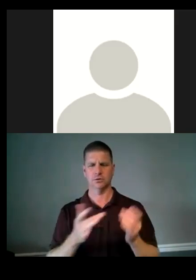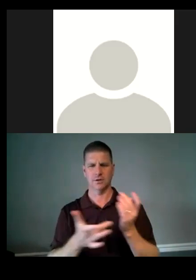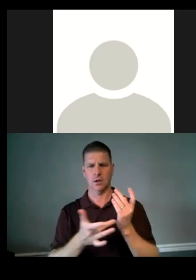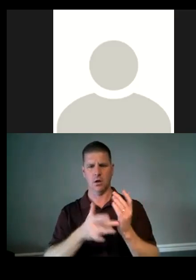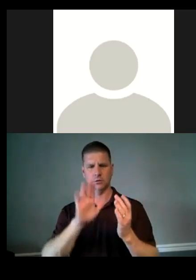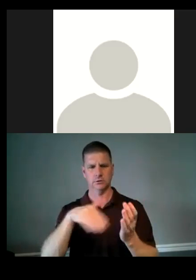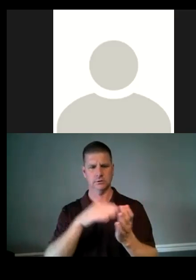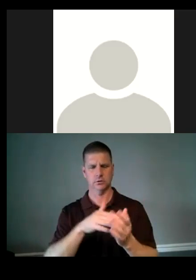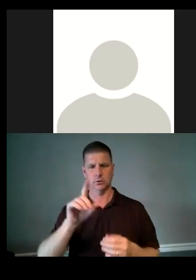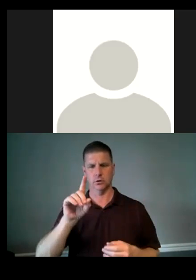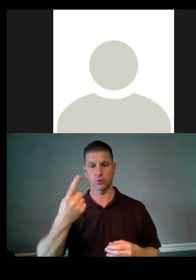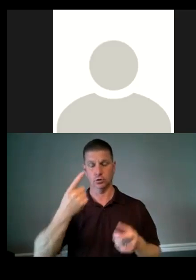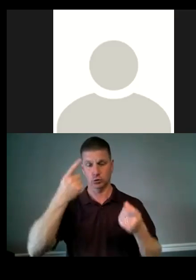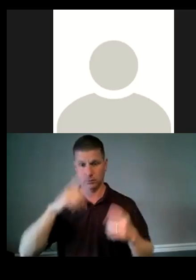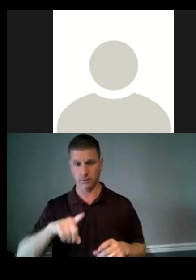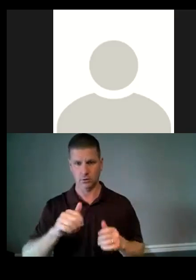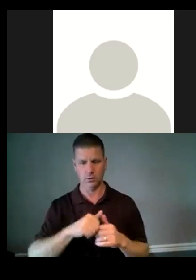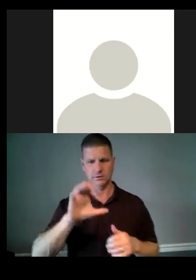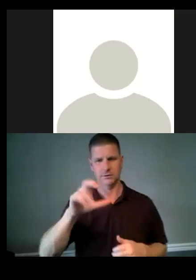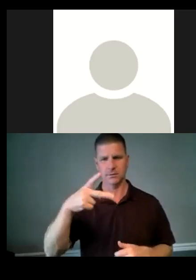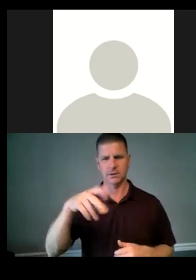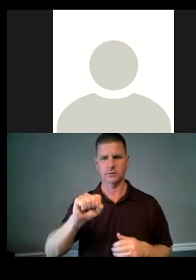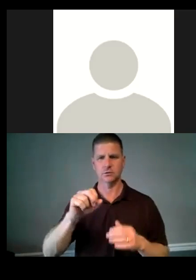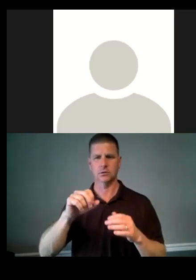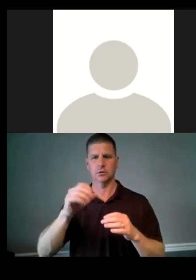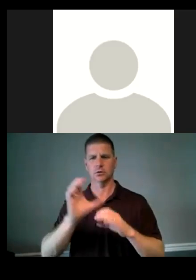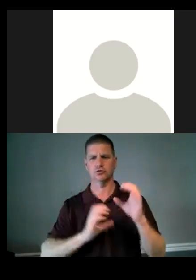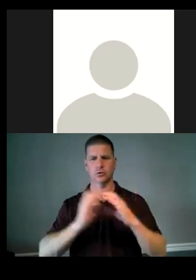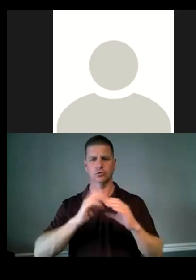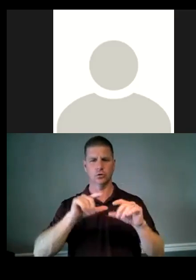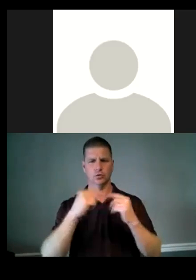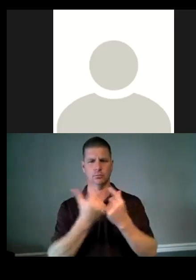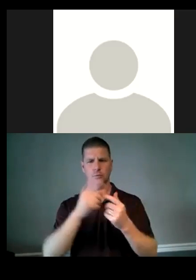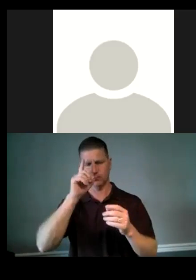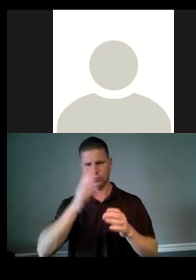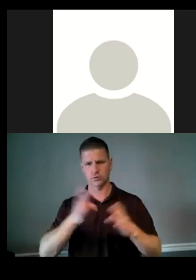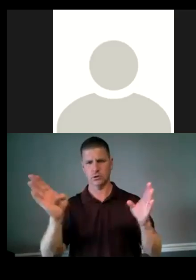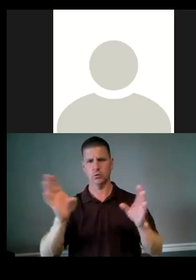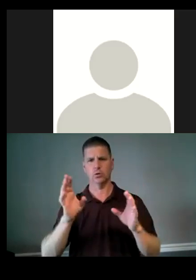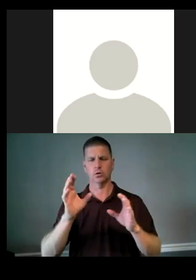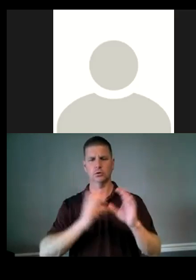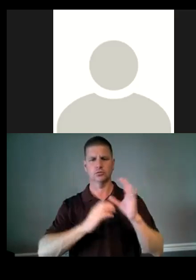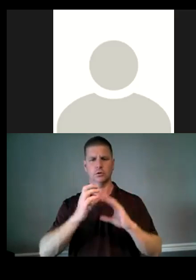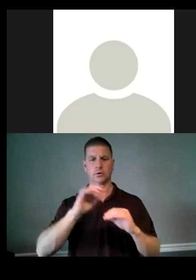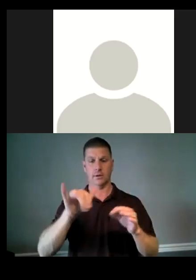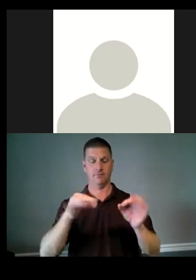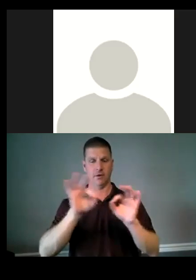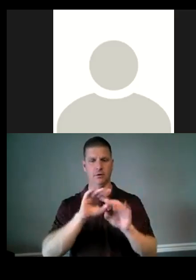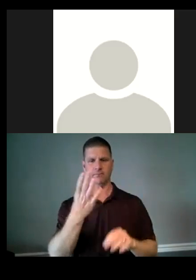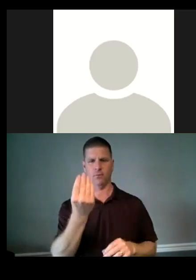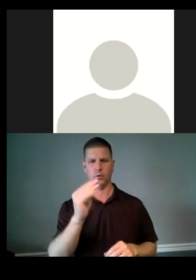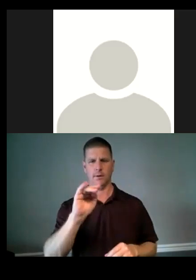The first agreement is with CPS Construction Group for general construction. That value is $14